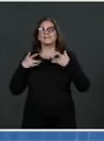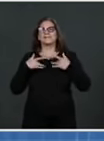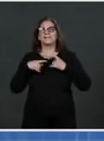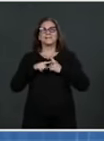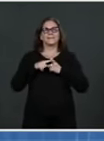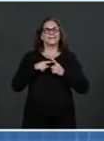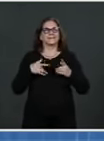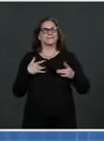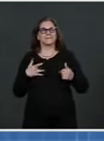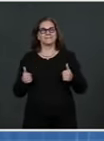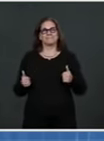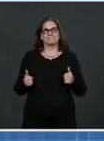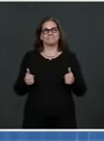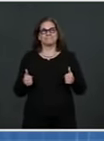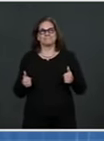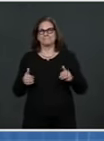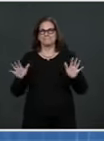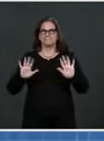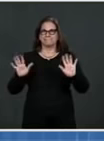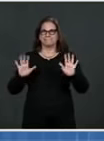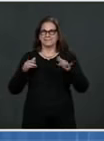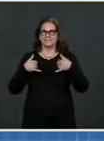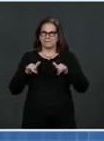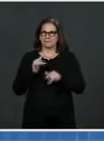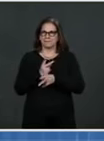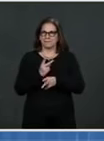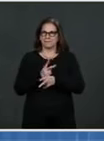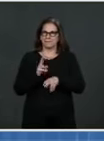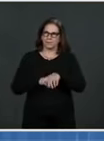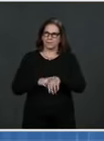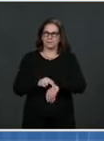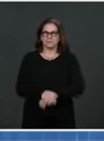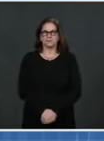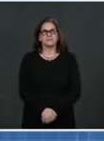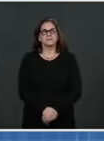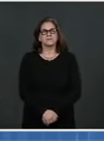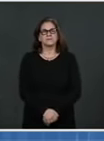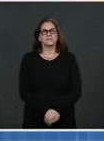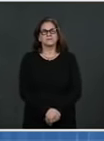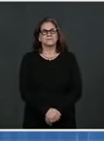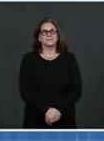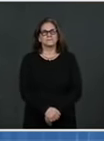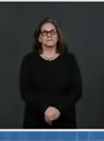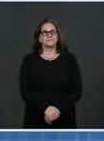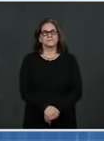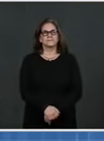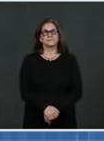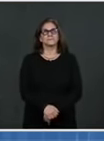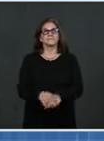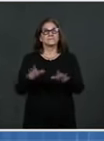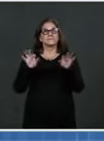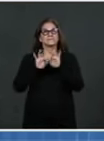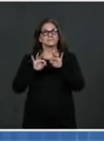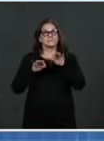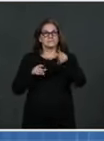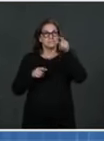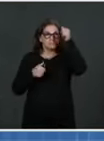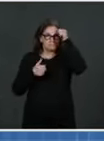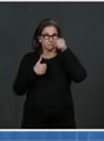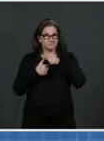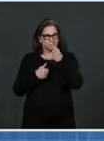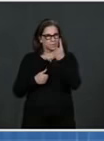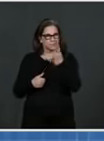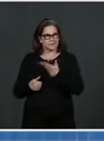We believe one of the most important pieces of this formula that the public tells us is just clear, consistent, honest,